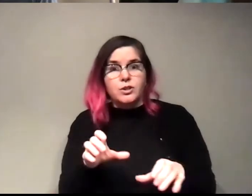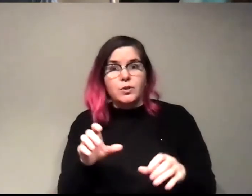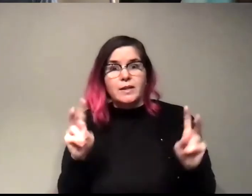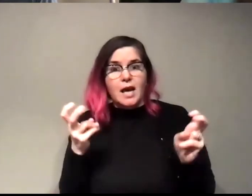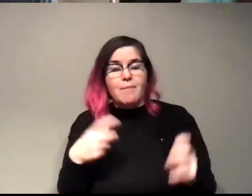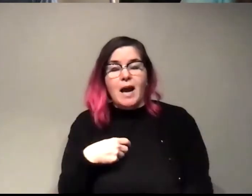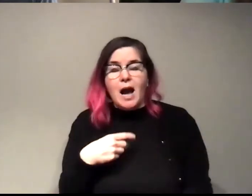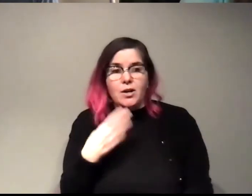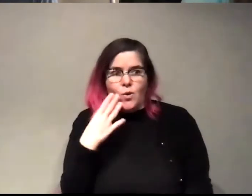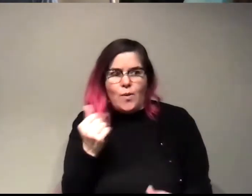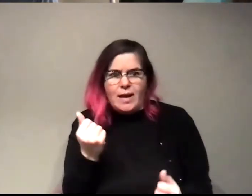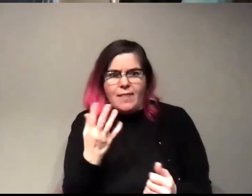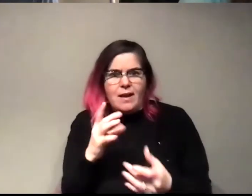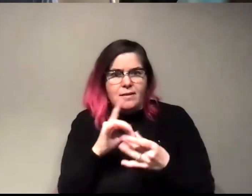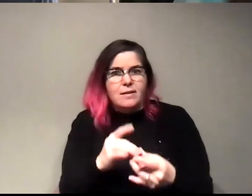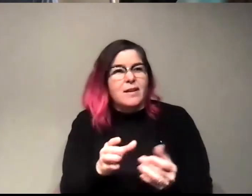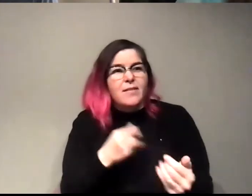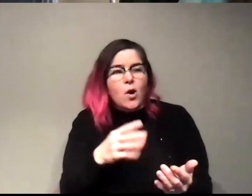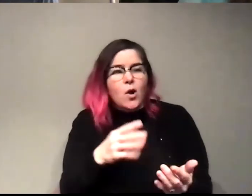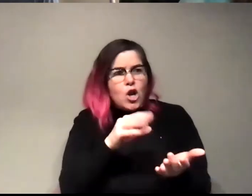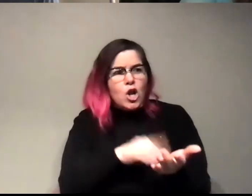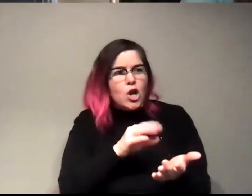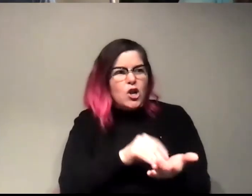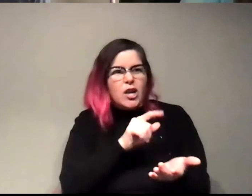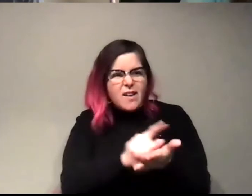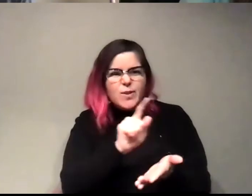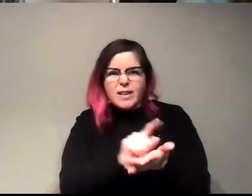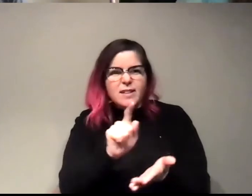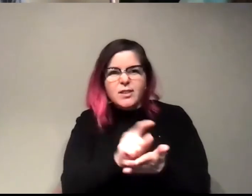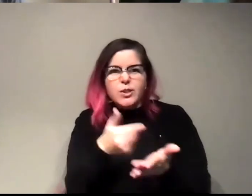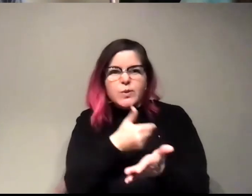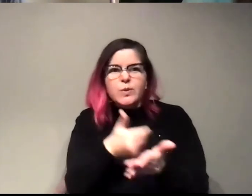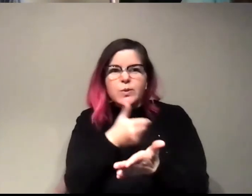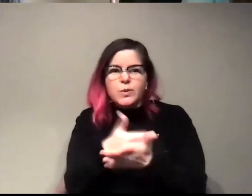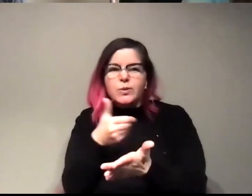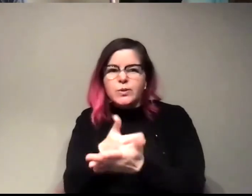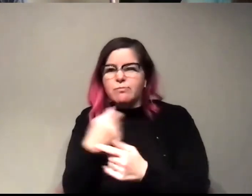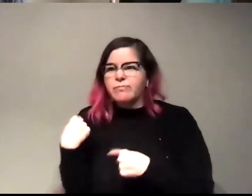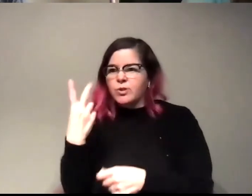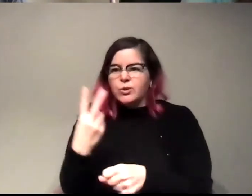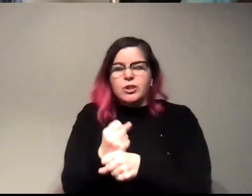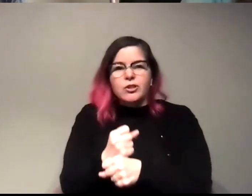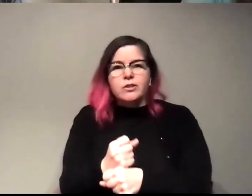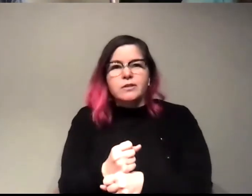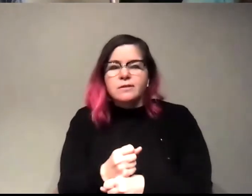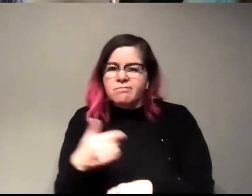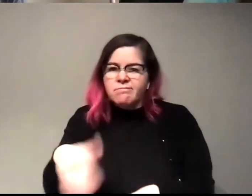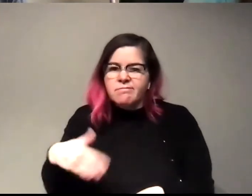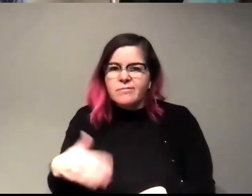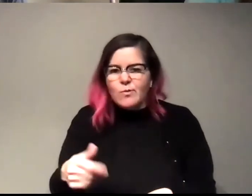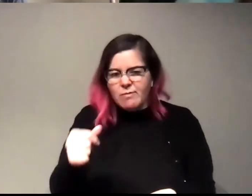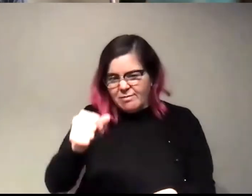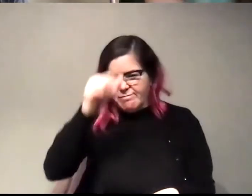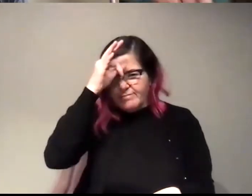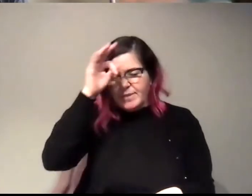anything about, even though I've been learning about all different areas of science once a week for the last two years. And it's just like, man, I don't know anything about solar energy.